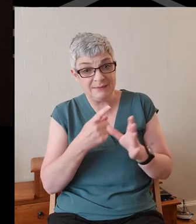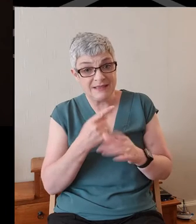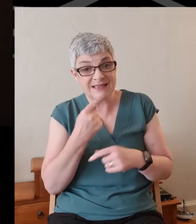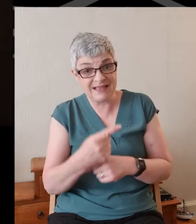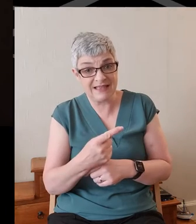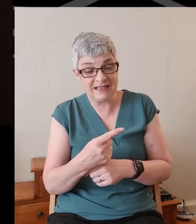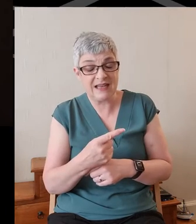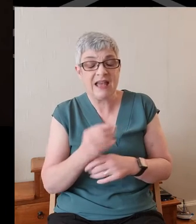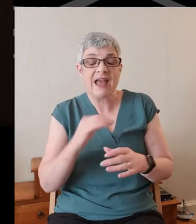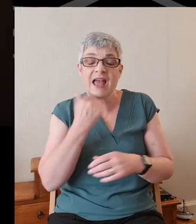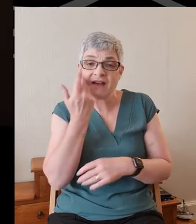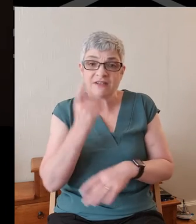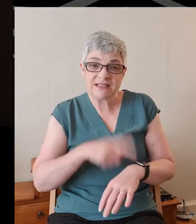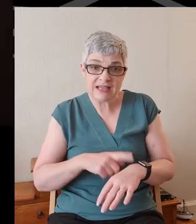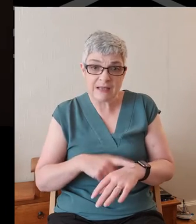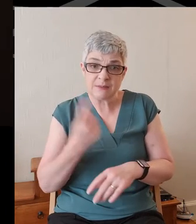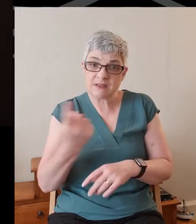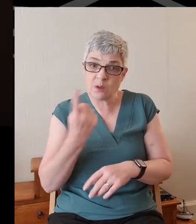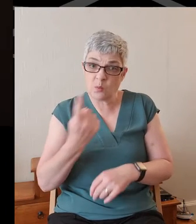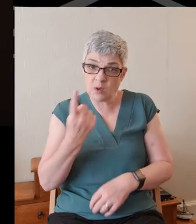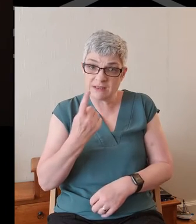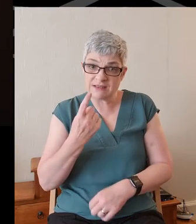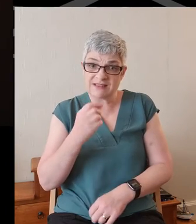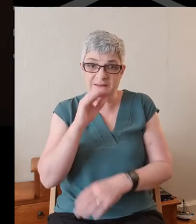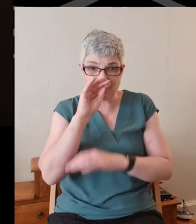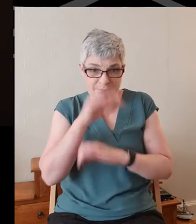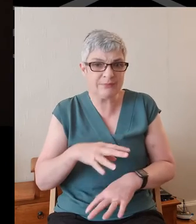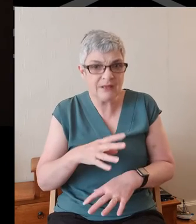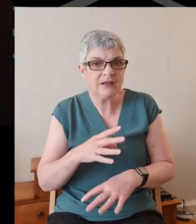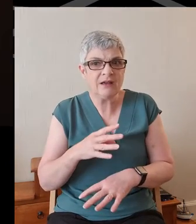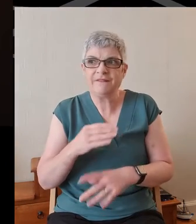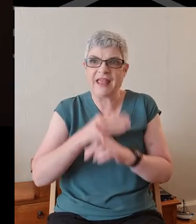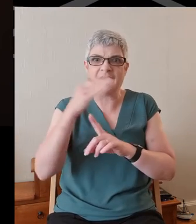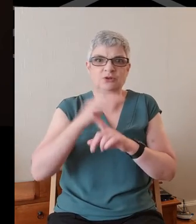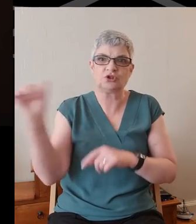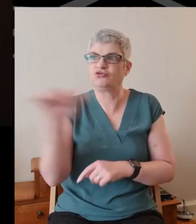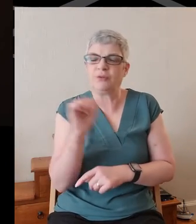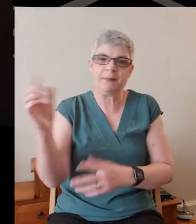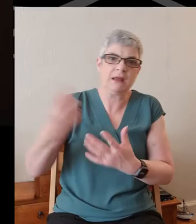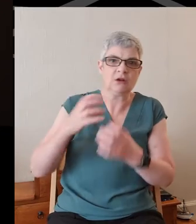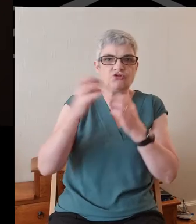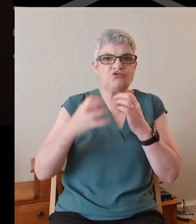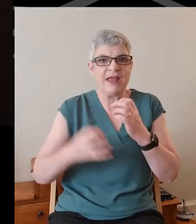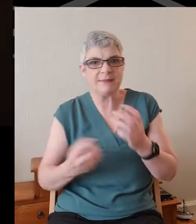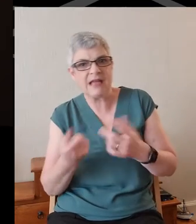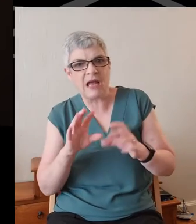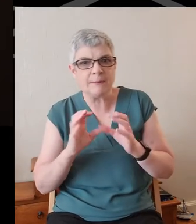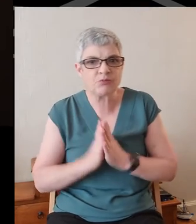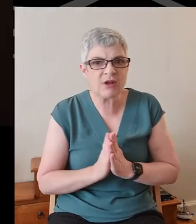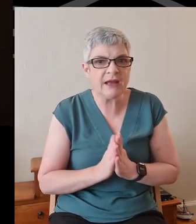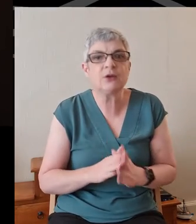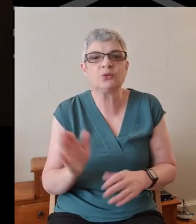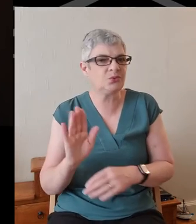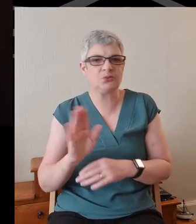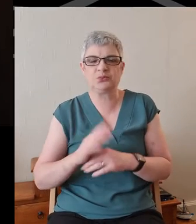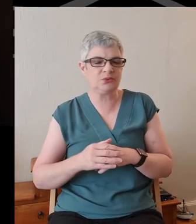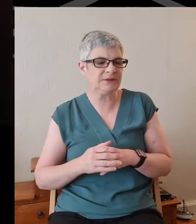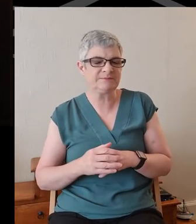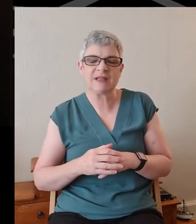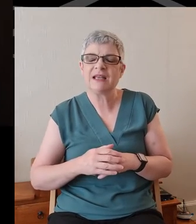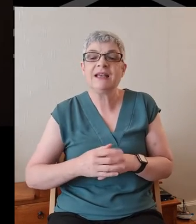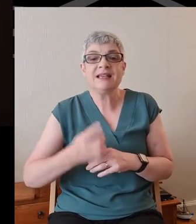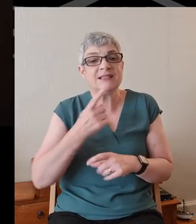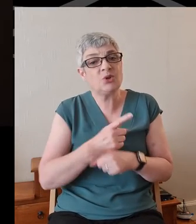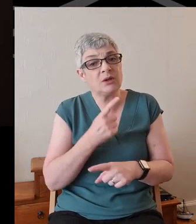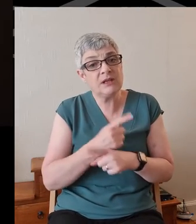that every time someone in the congregation sneezes, elders should come round with grapes and a prayer. Nor is he